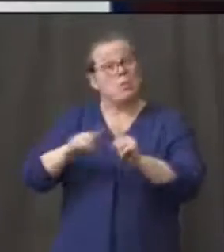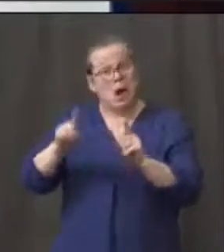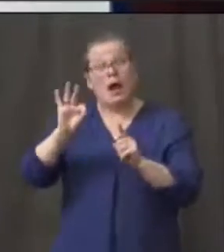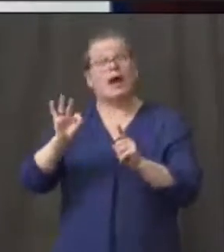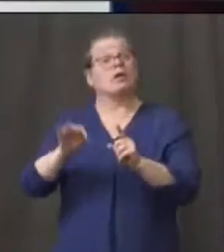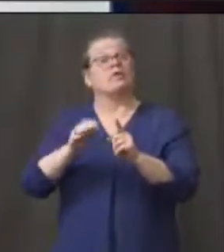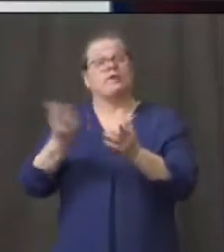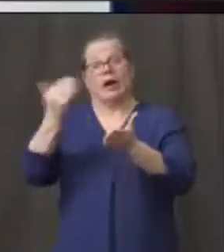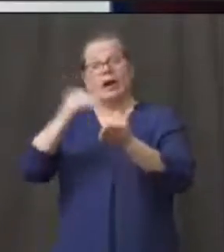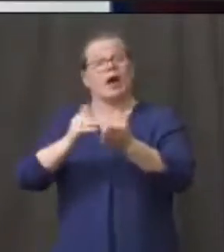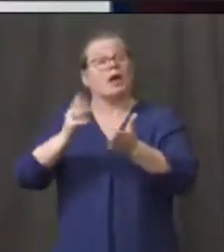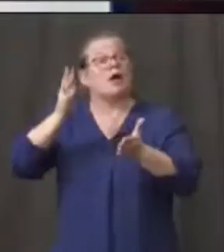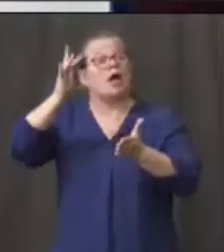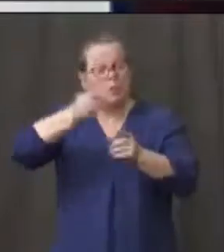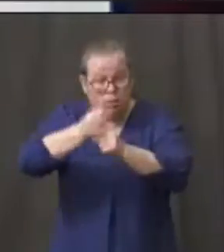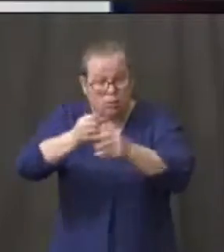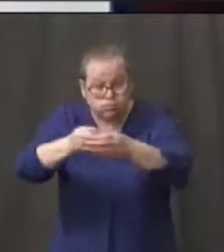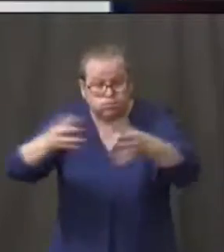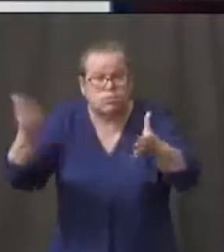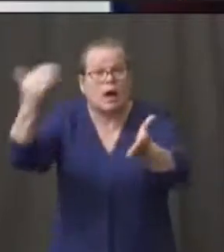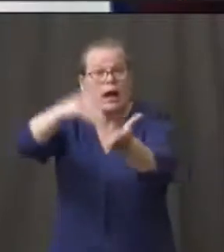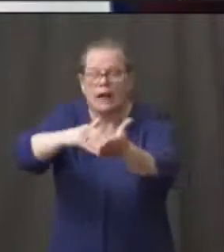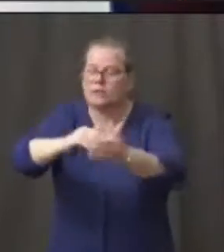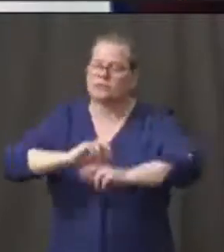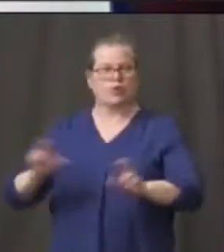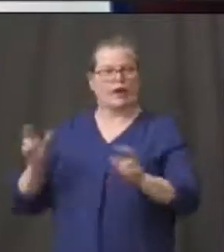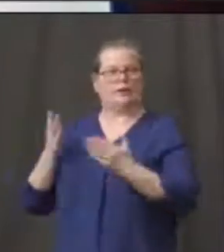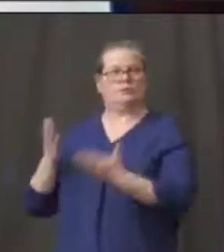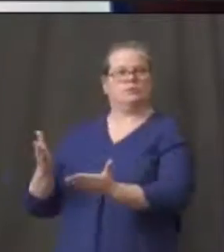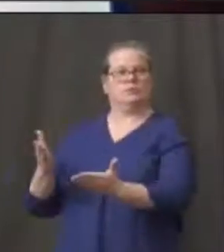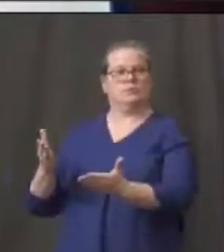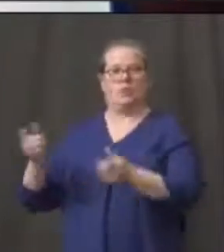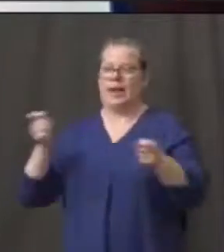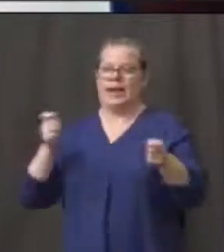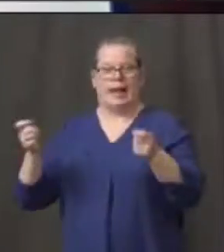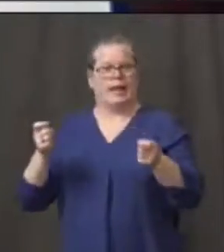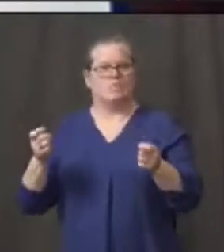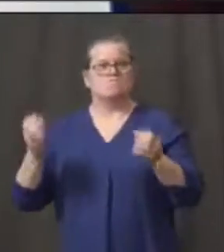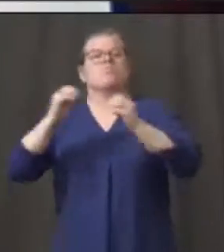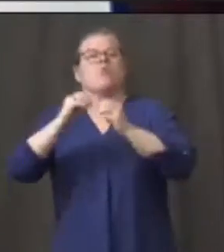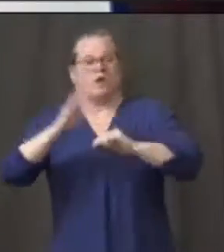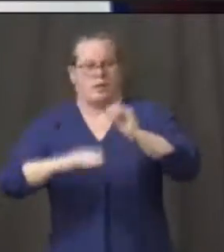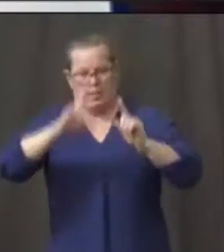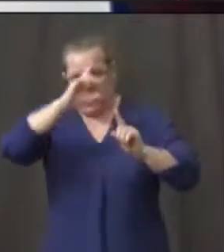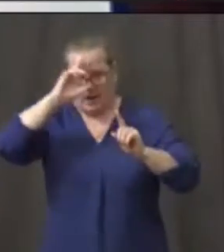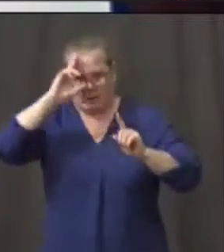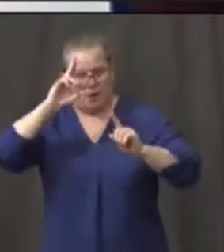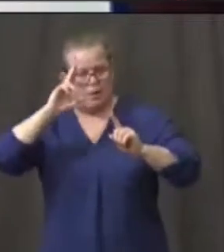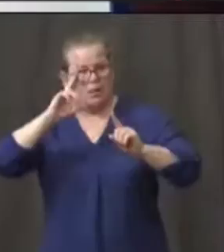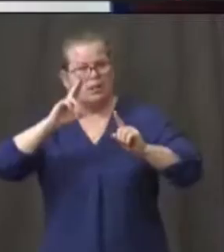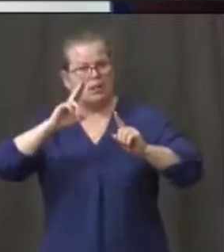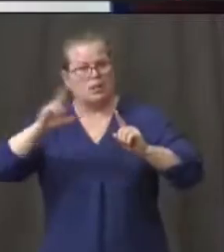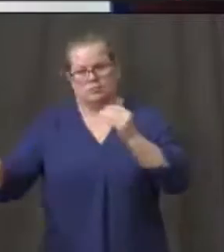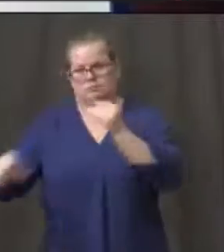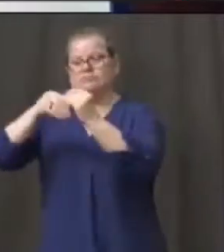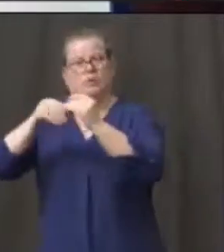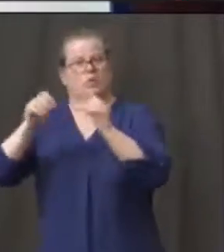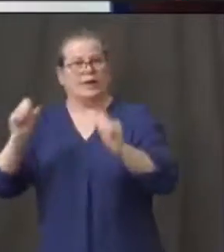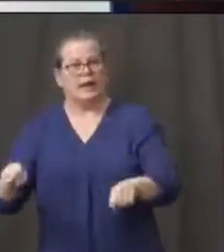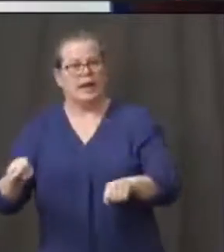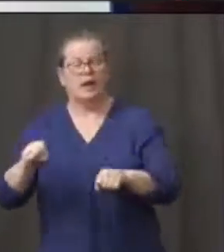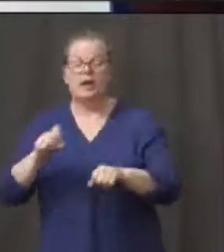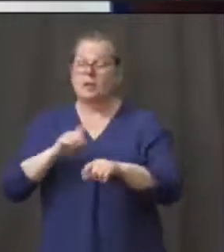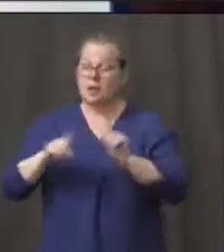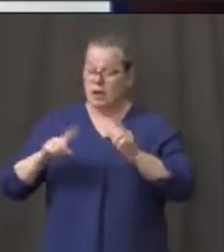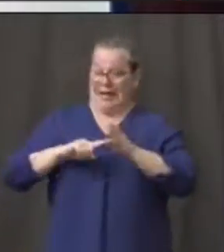we certainly have enough capacity now to handle way beyond what Danbury Hospital is rated for. But definitely a scary situation